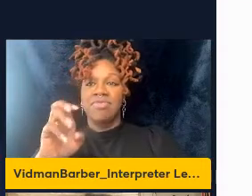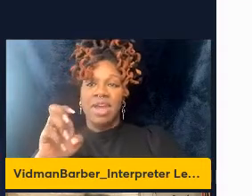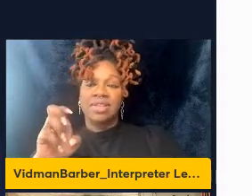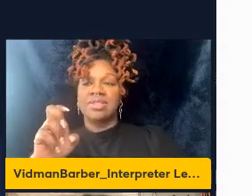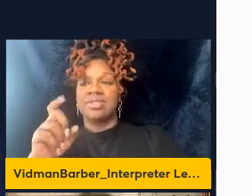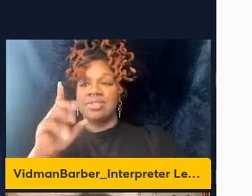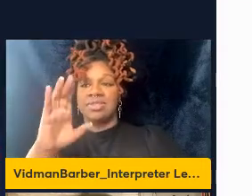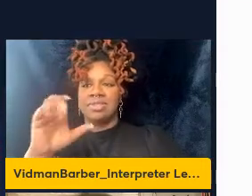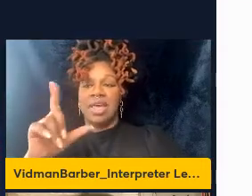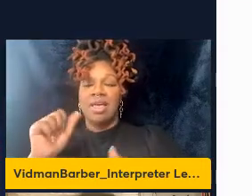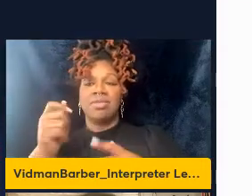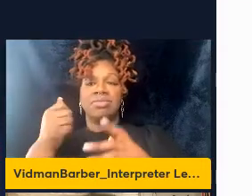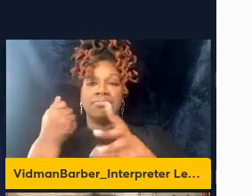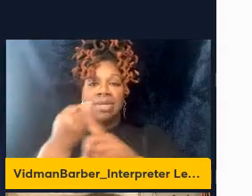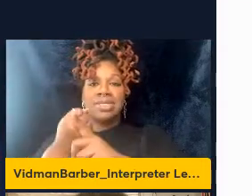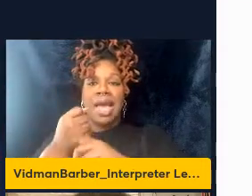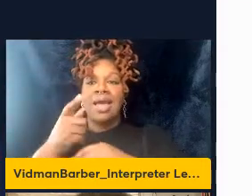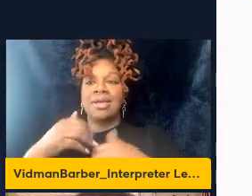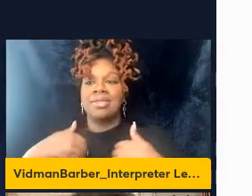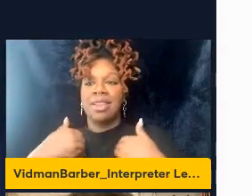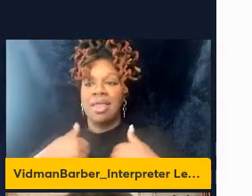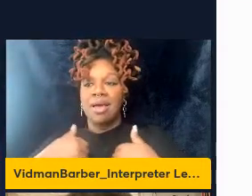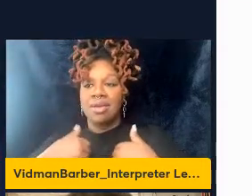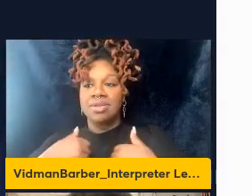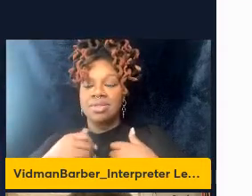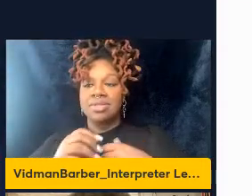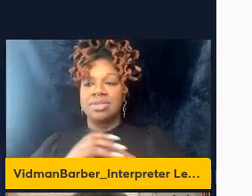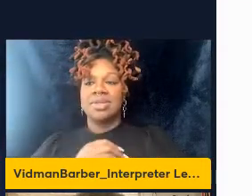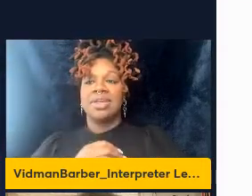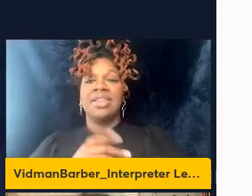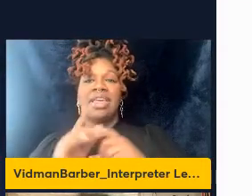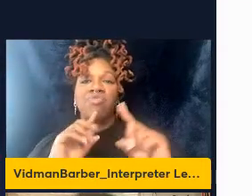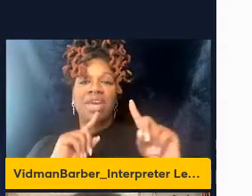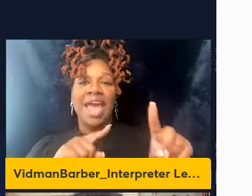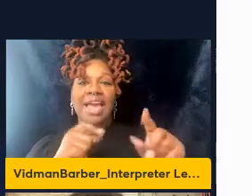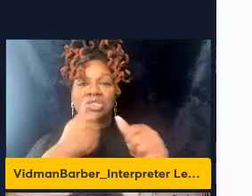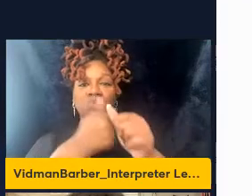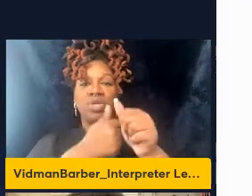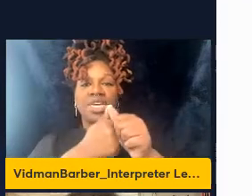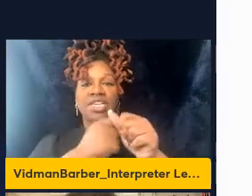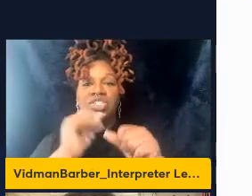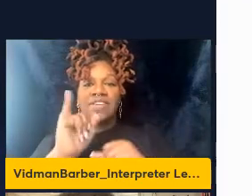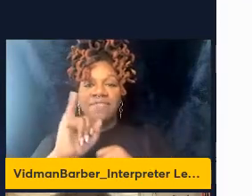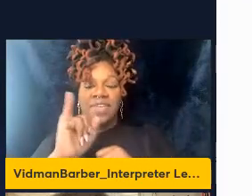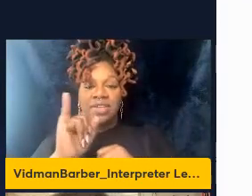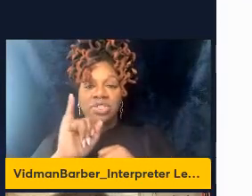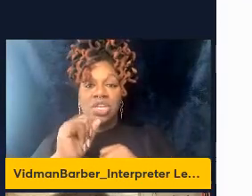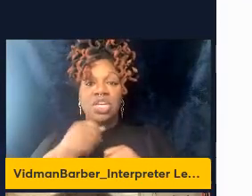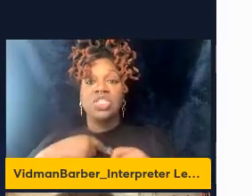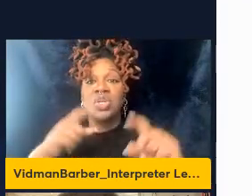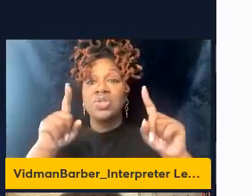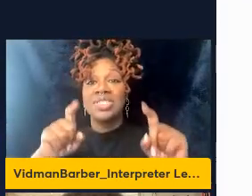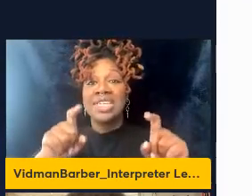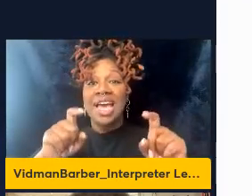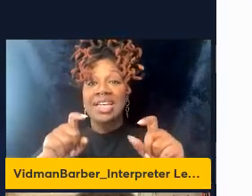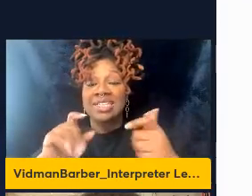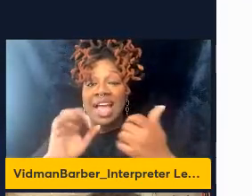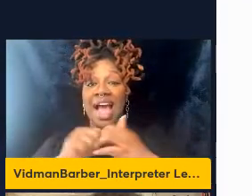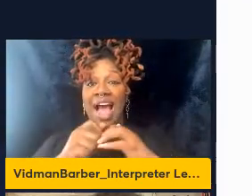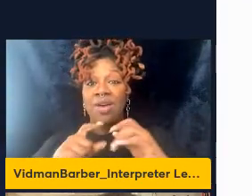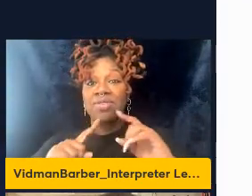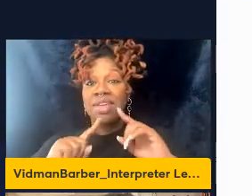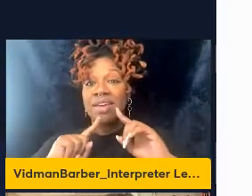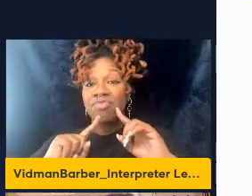so that they can rapidly react to a reinfection so to test the dynamics of this response during RSV